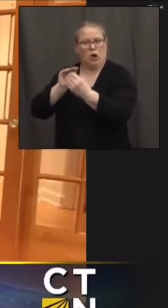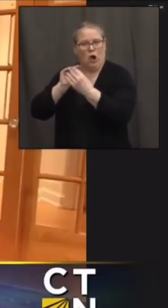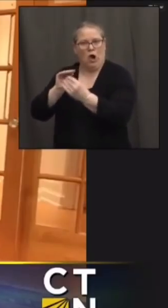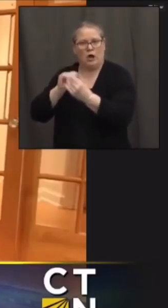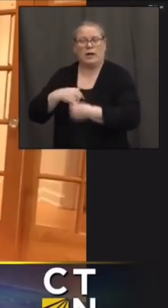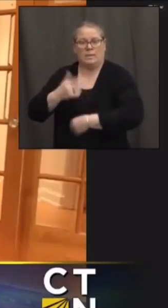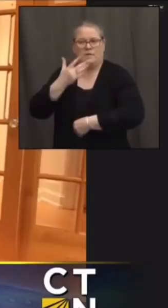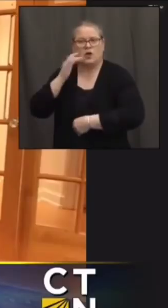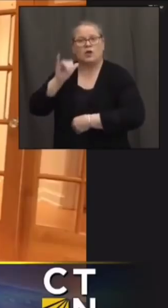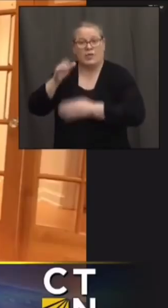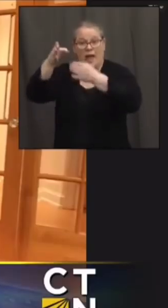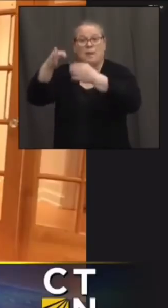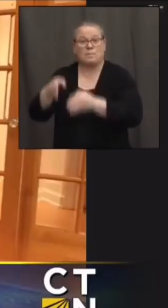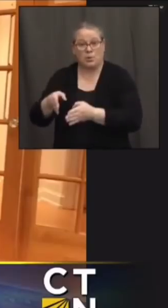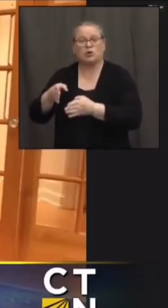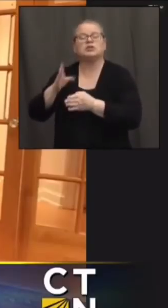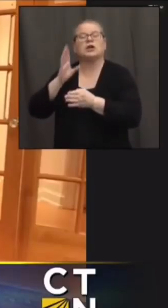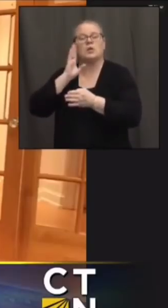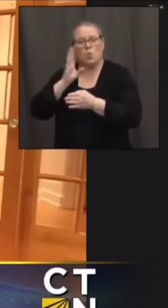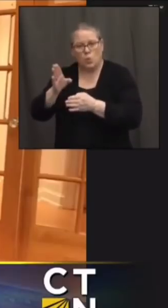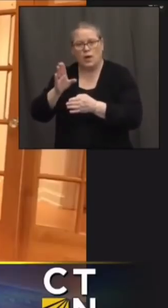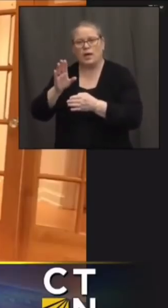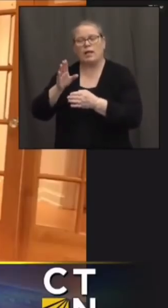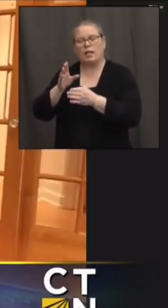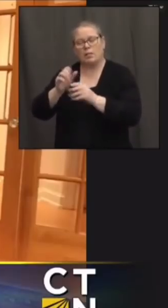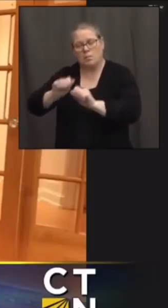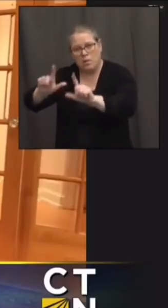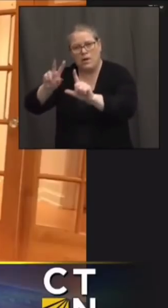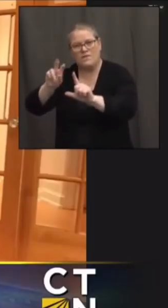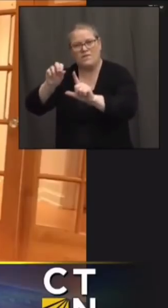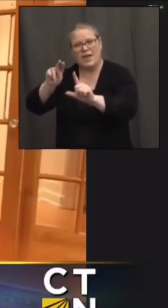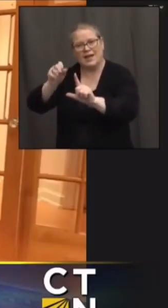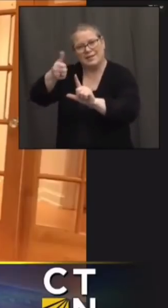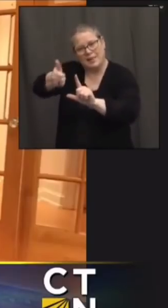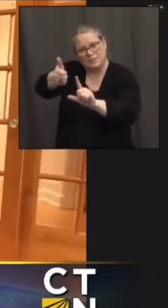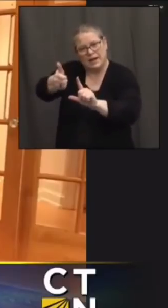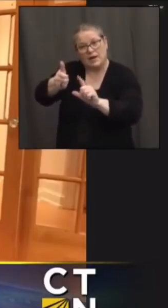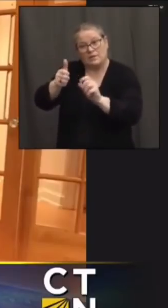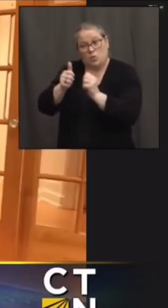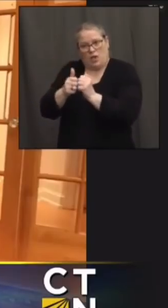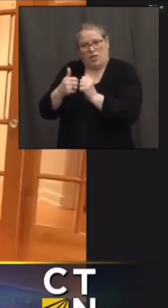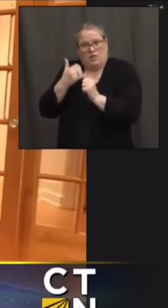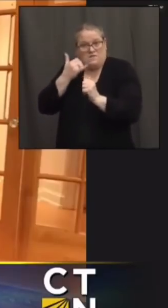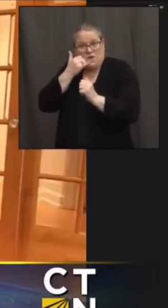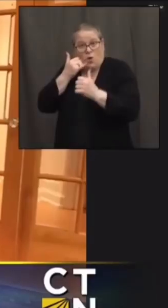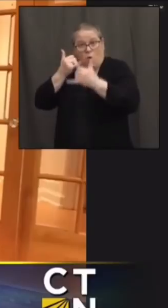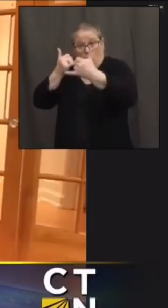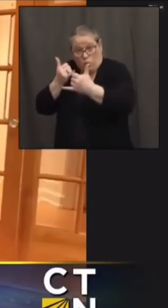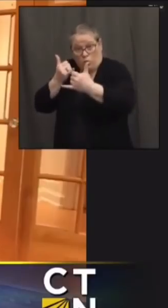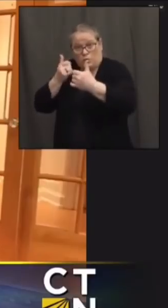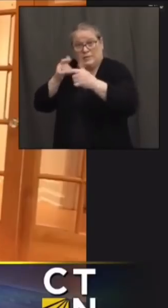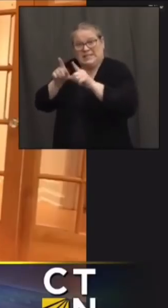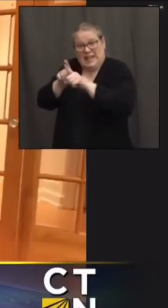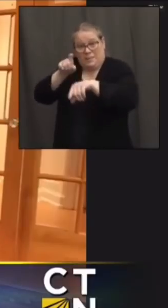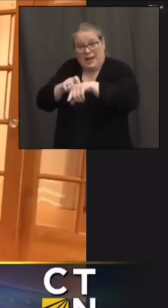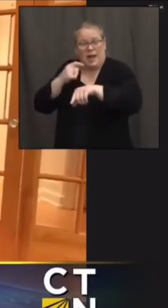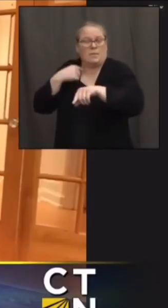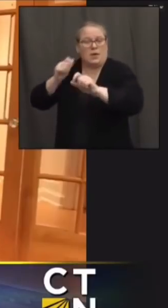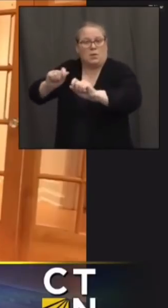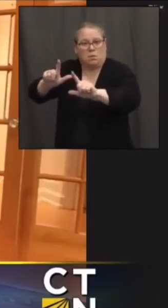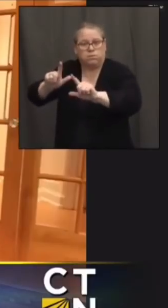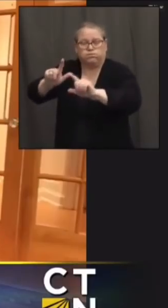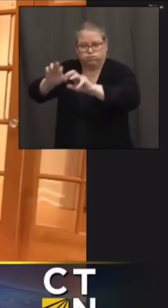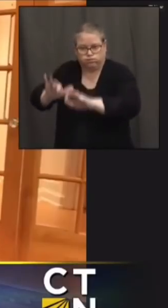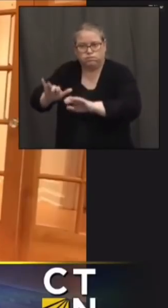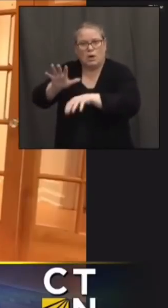step through and book the appointment for you while you're on the phone with them um so that's the other option and then a lot of the our healthcare partners who are reaching out